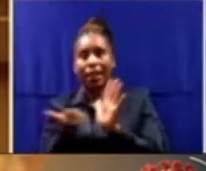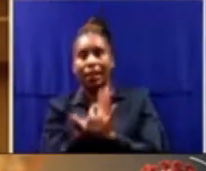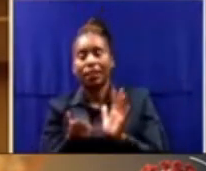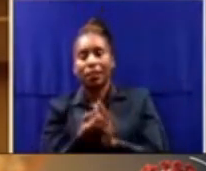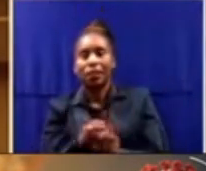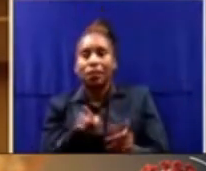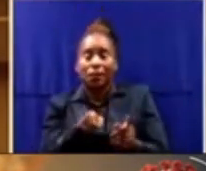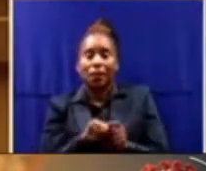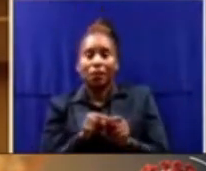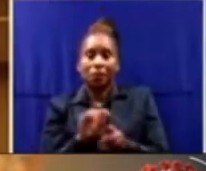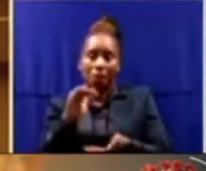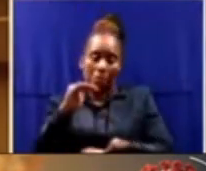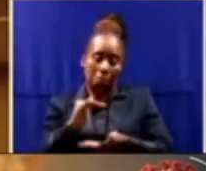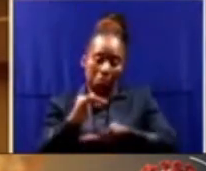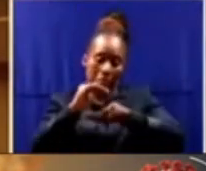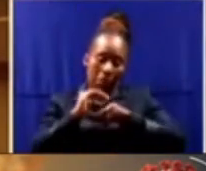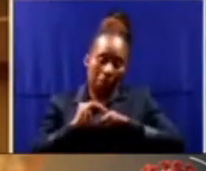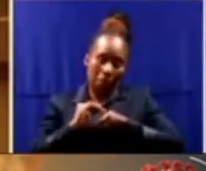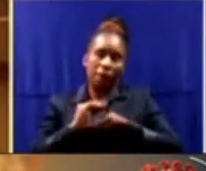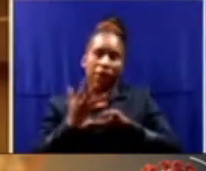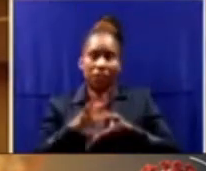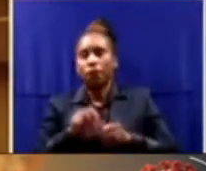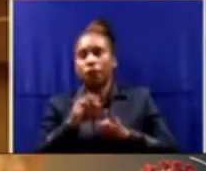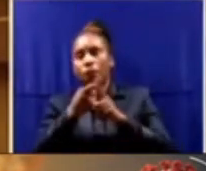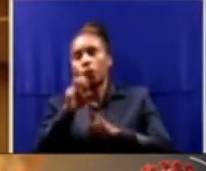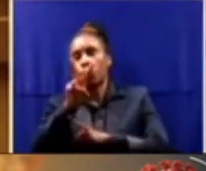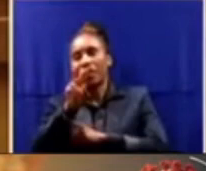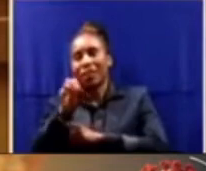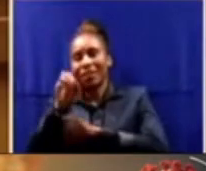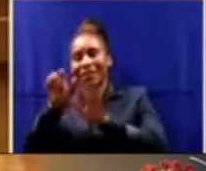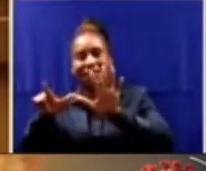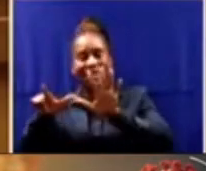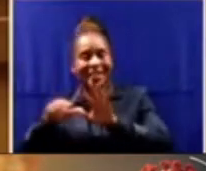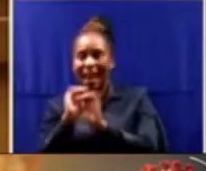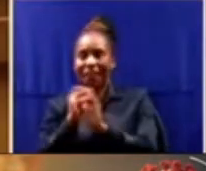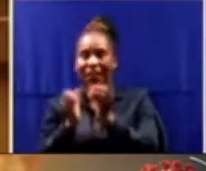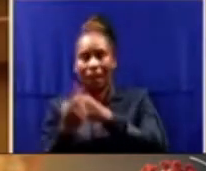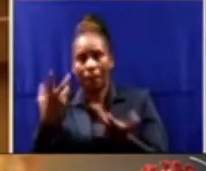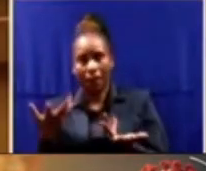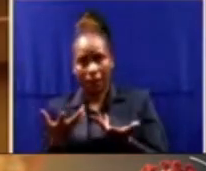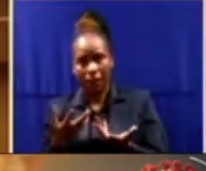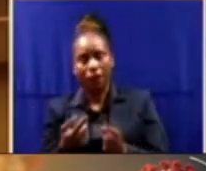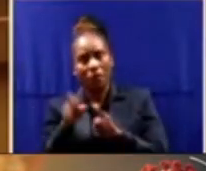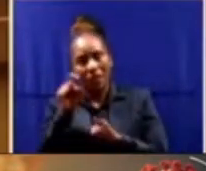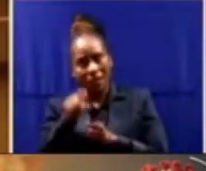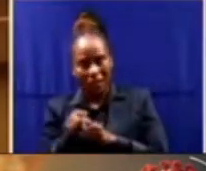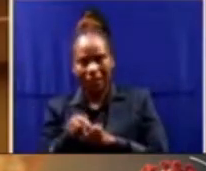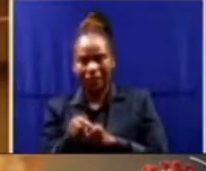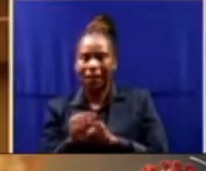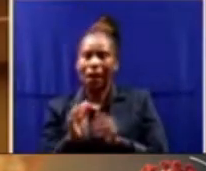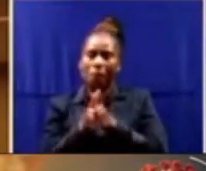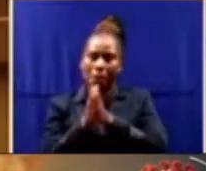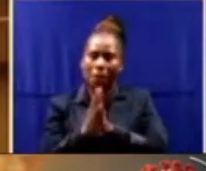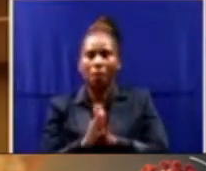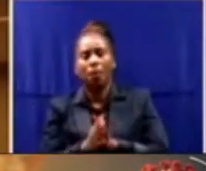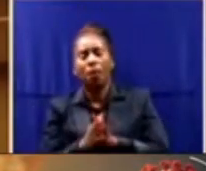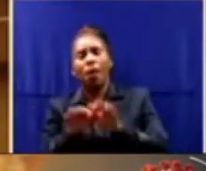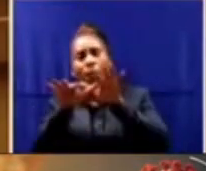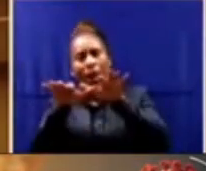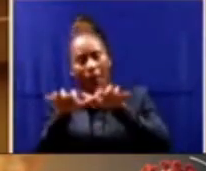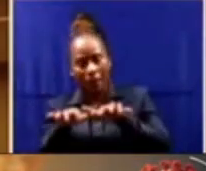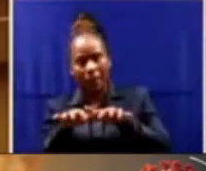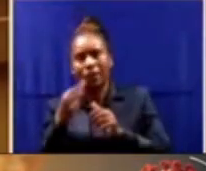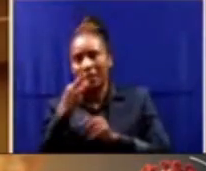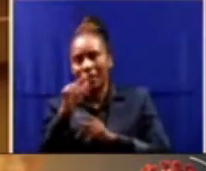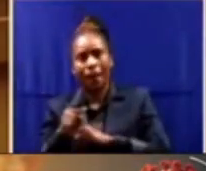since 2017. The reason given to Parliament for this unfathomable delay is that the Minister of Police, together